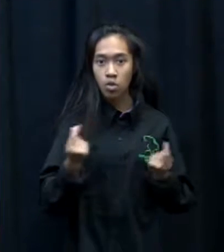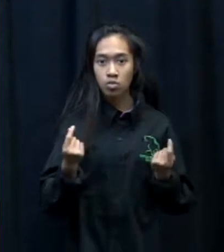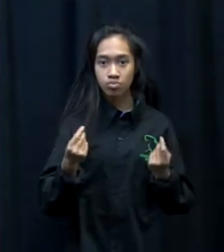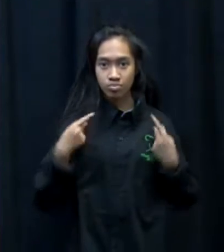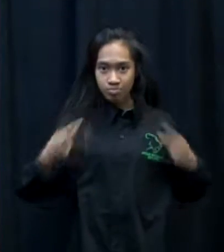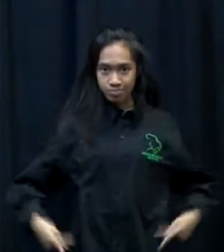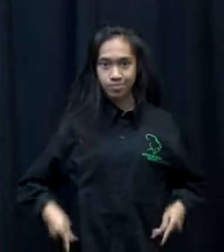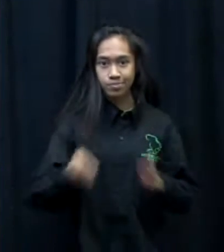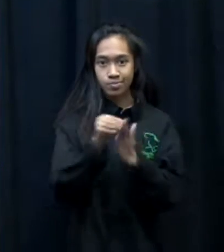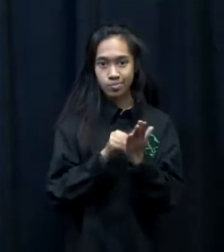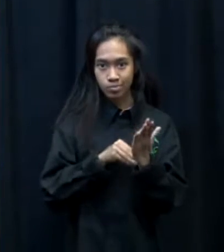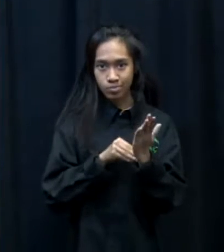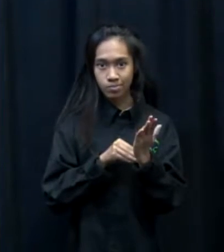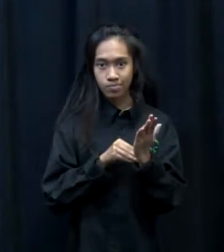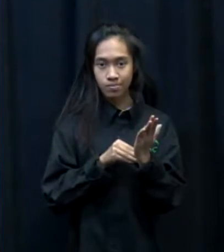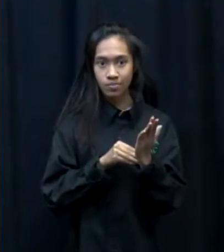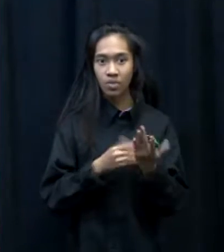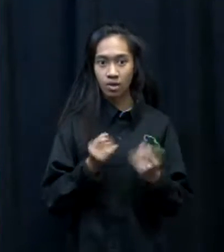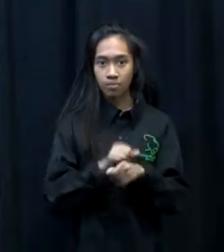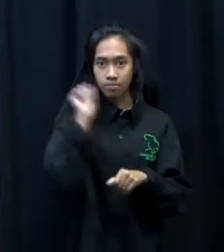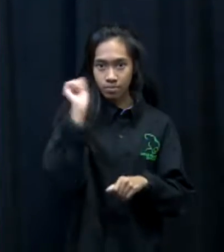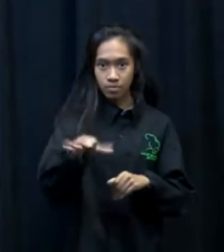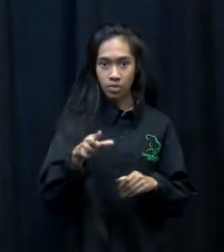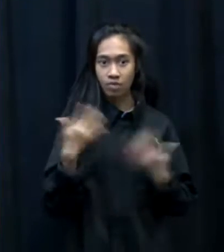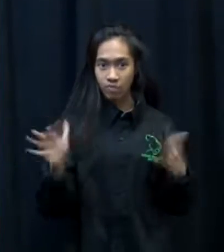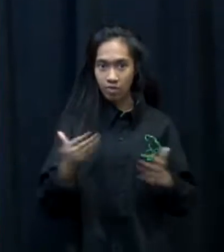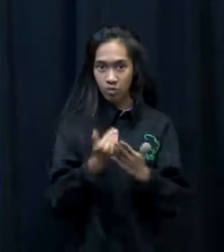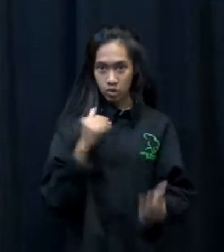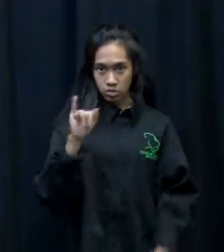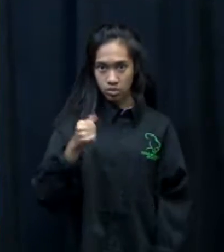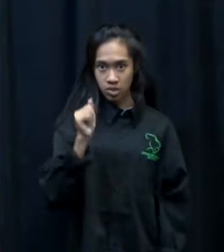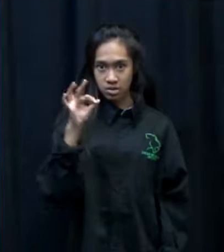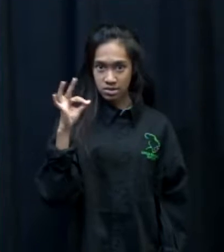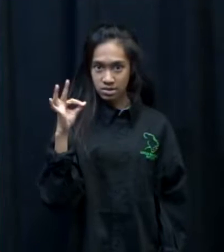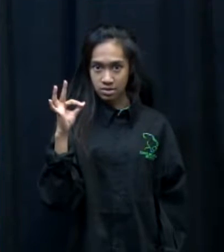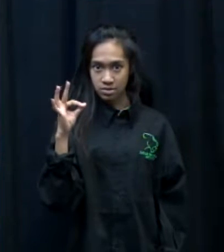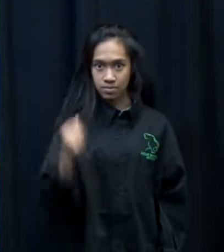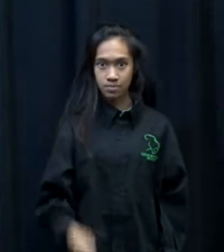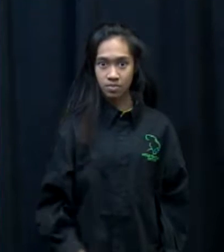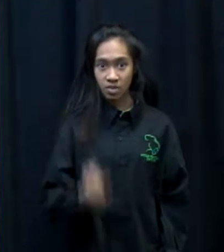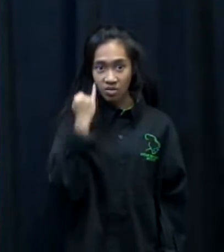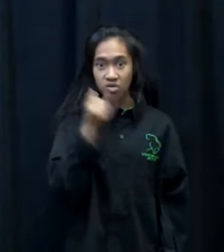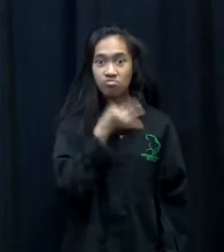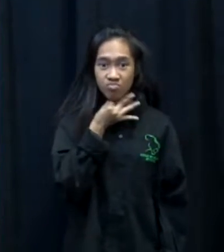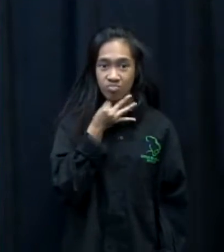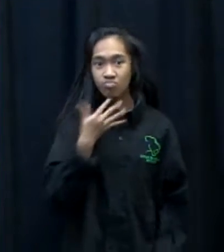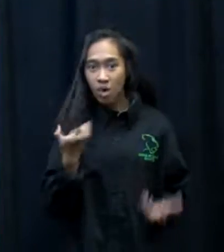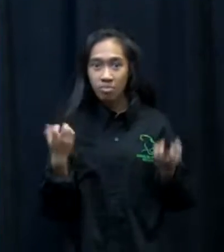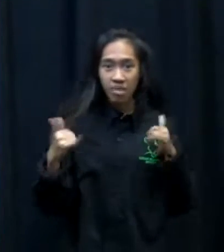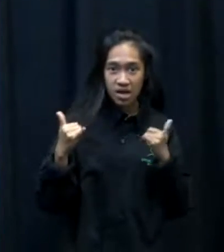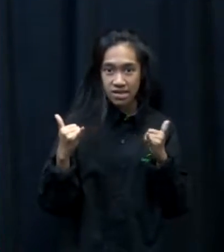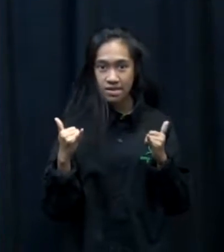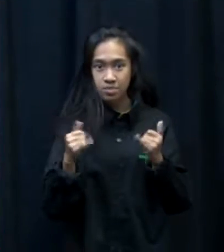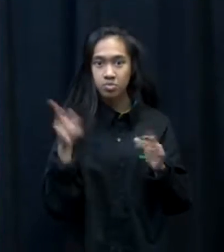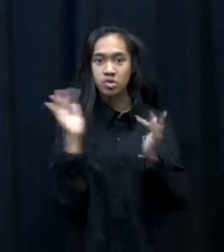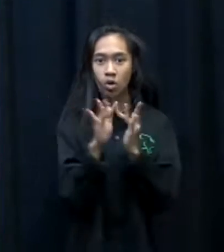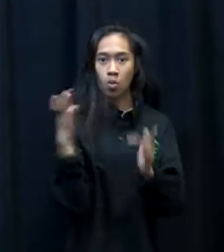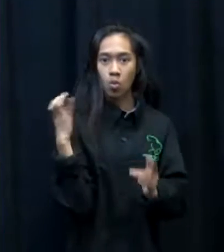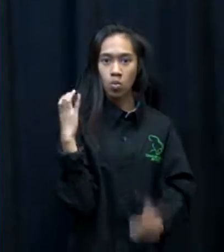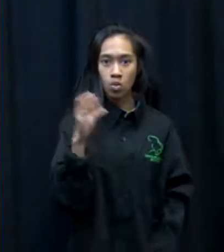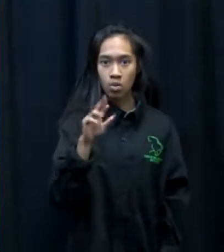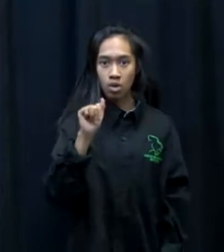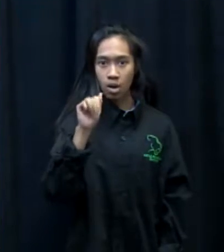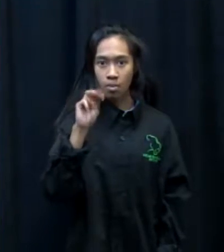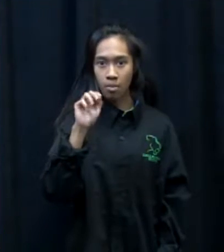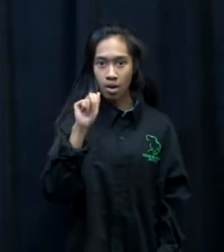physical and paperwork completed and turned in by January 19th. If you are interested in playing, please go by and see Coach Amen in